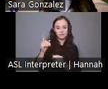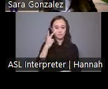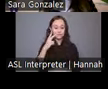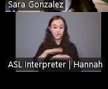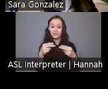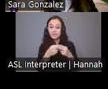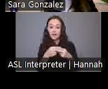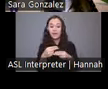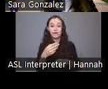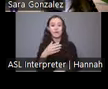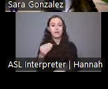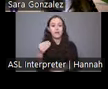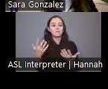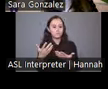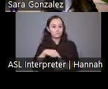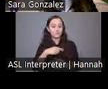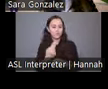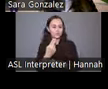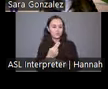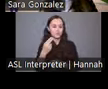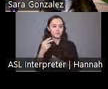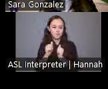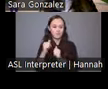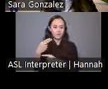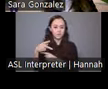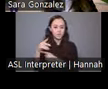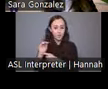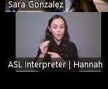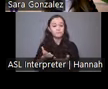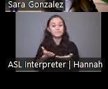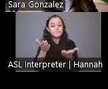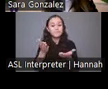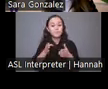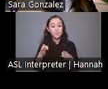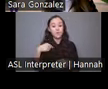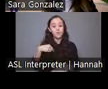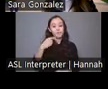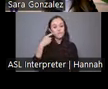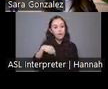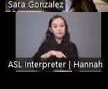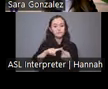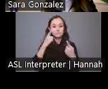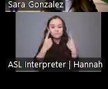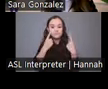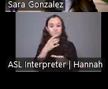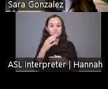we employ with the historic preservation office presents a way for us to carefully consider and conserve Grand Ron's tribal cultural resources